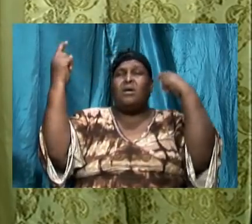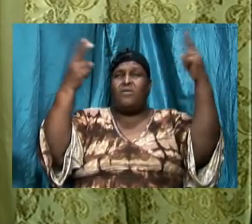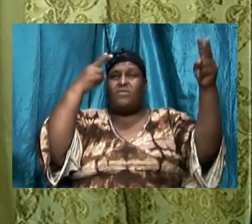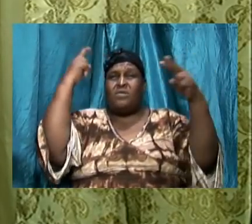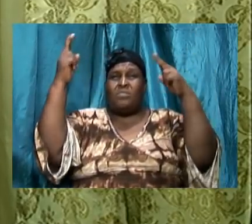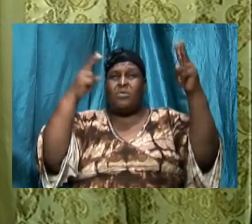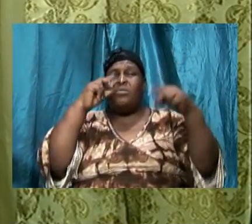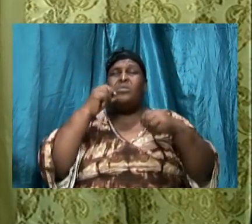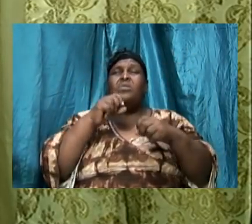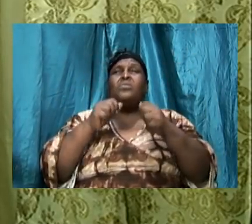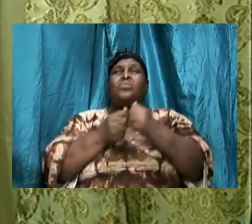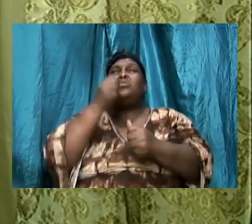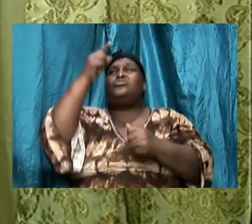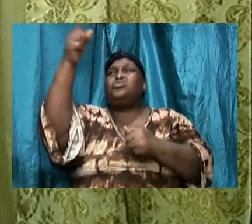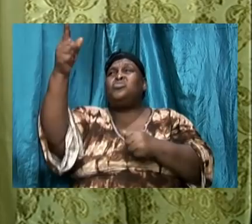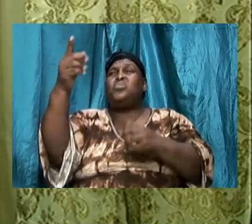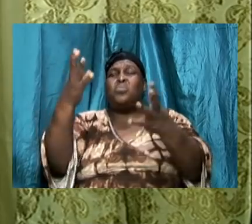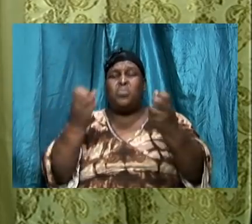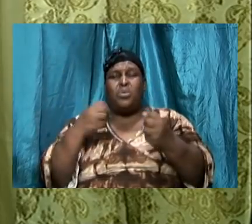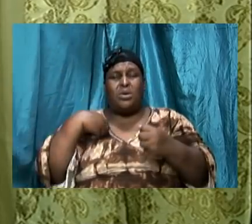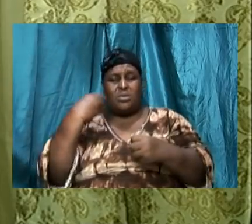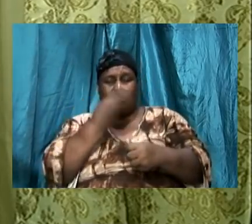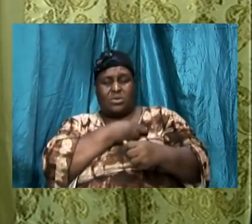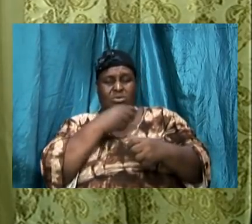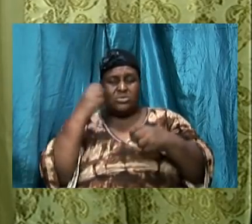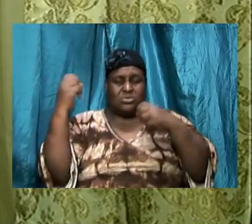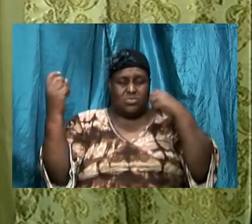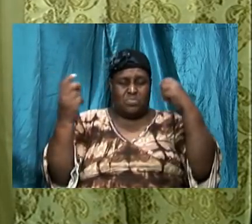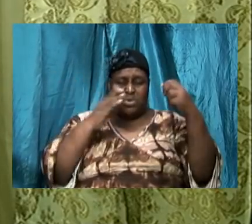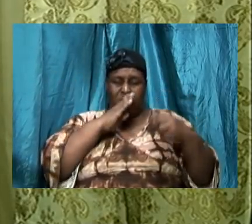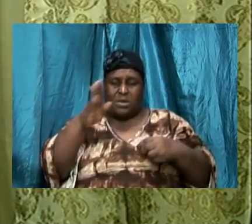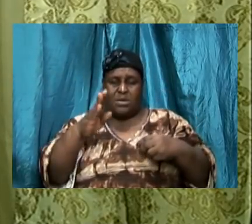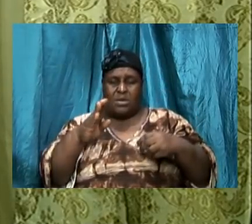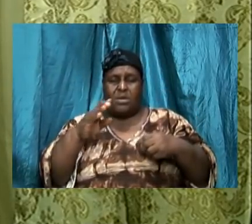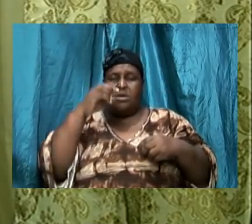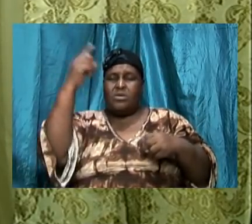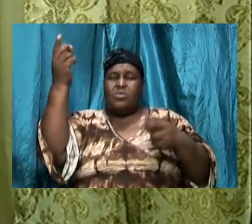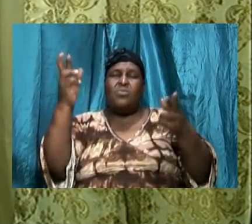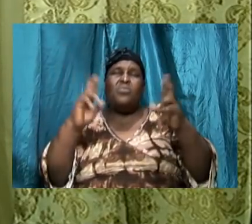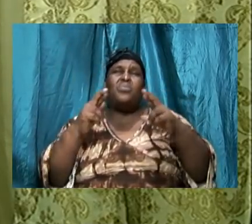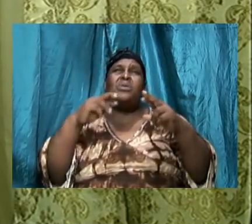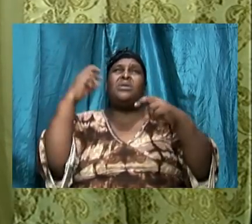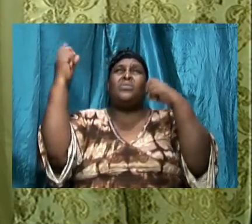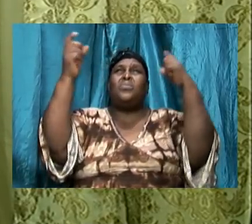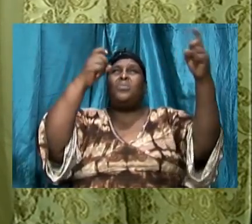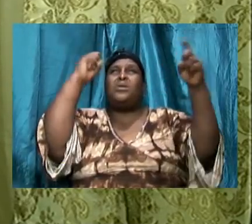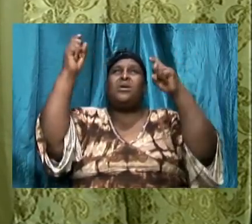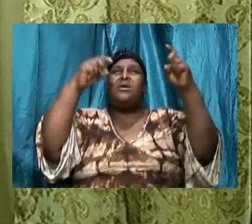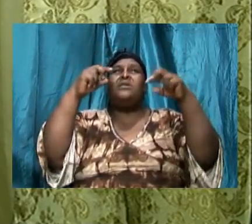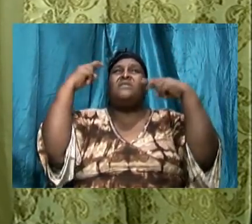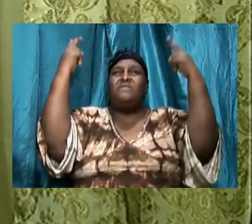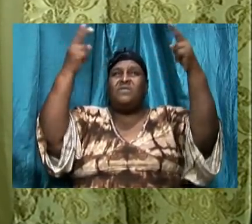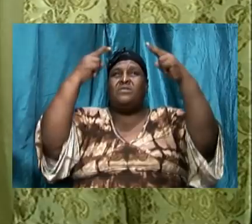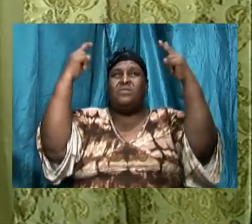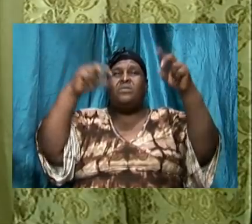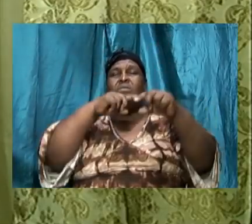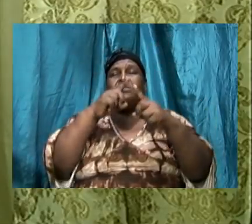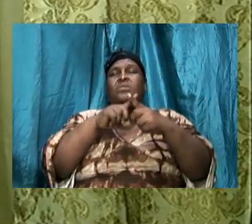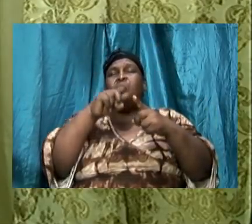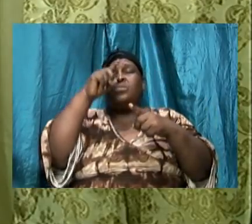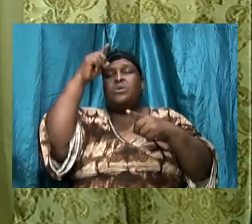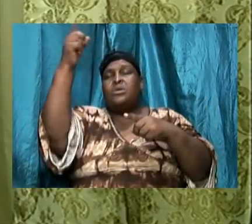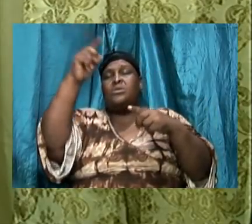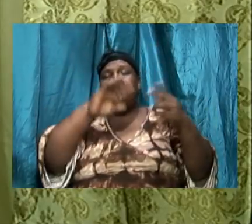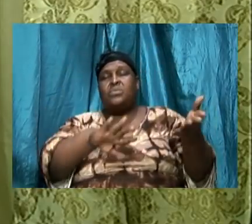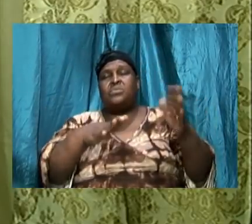to be because you already won the victory when you died on Calvary help